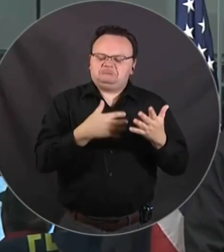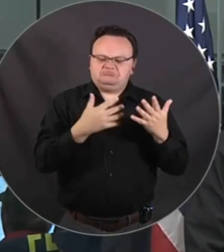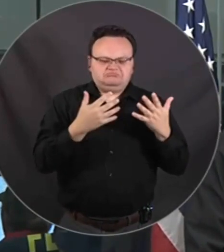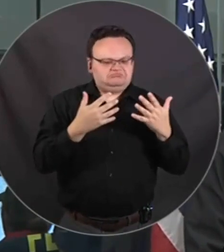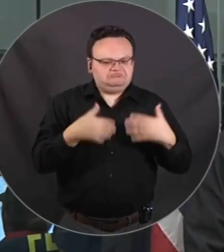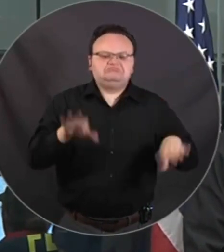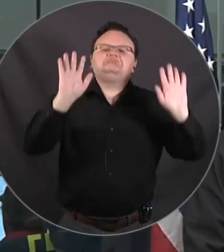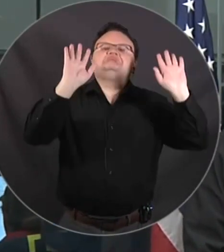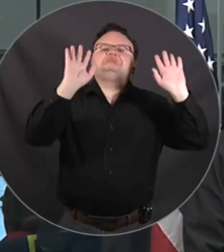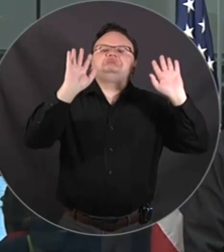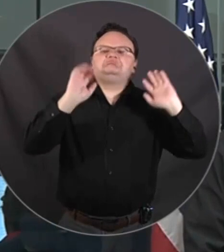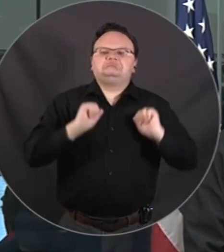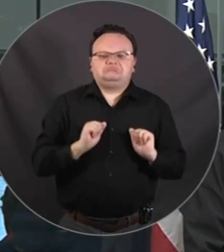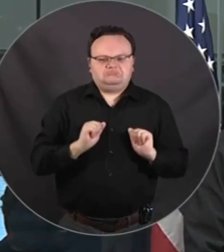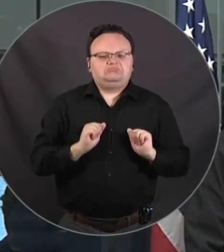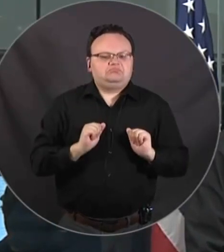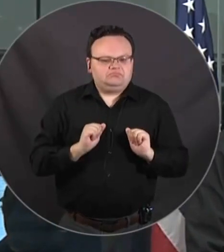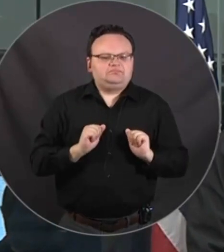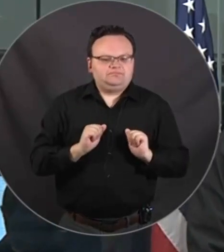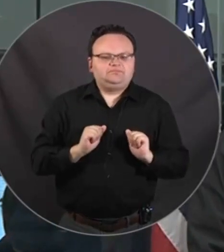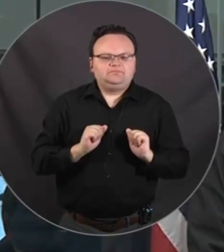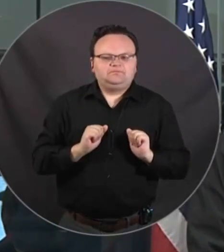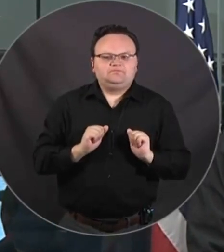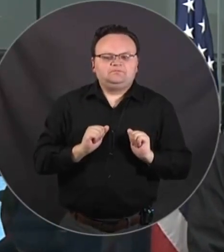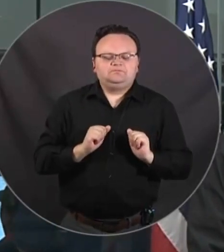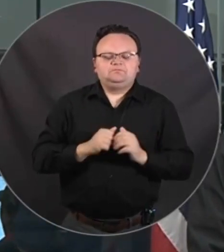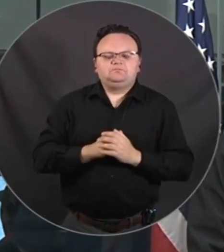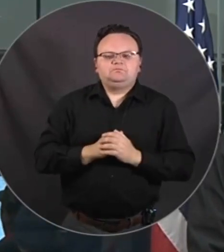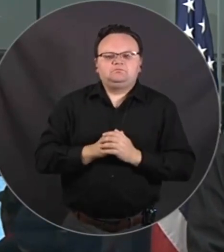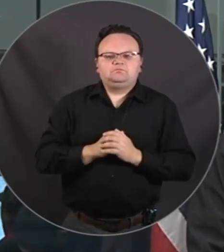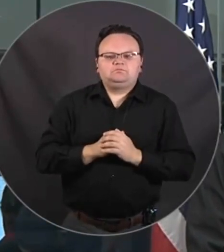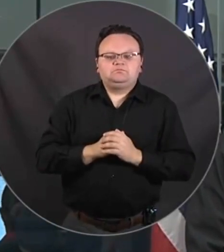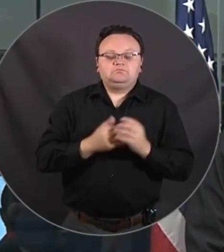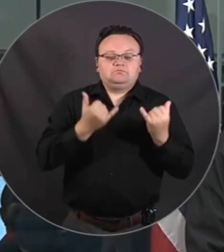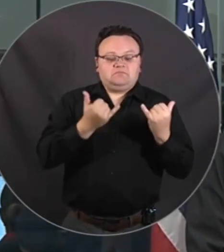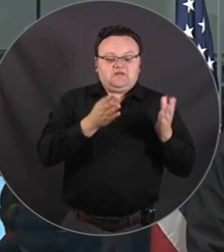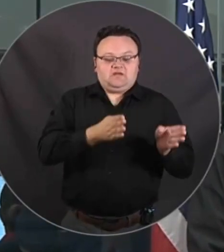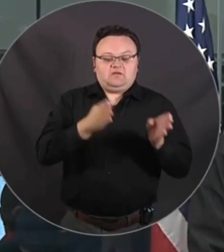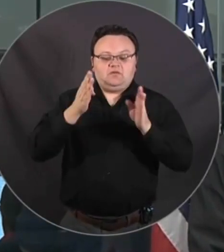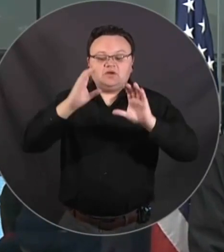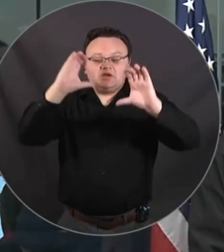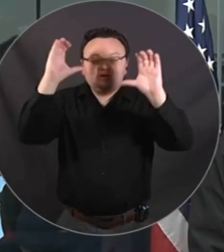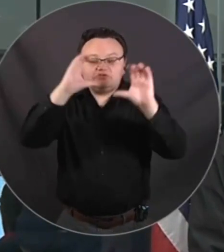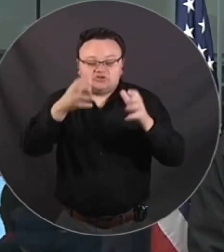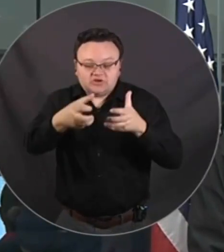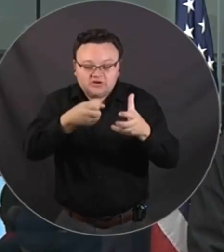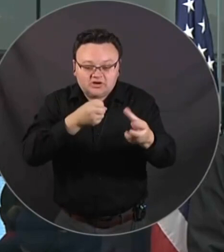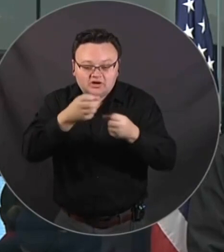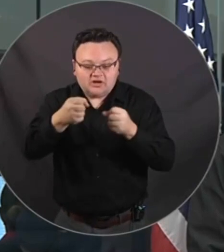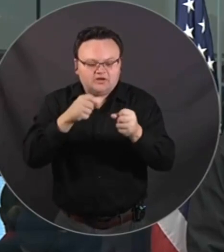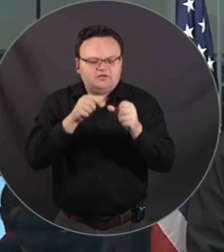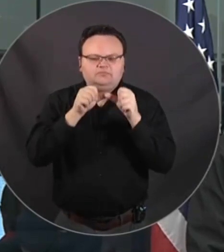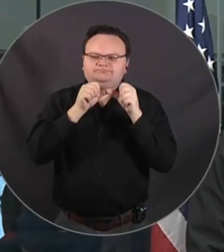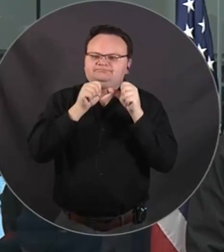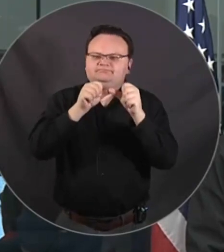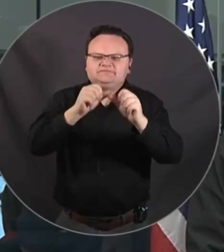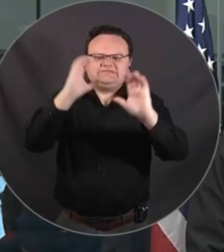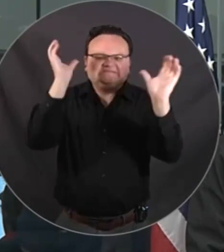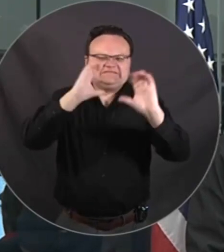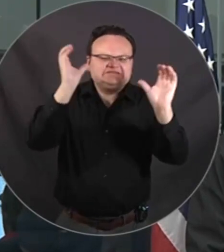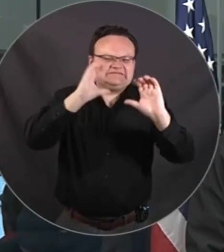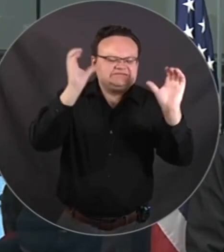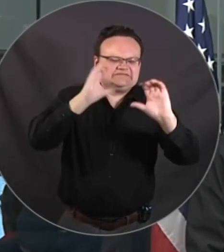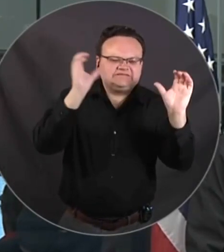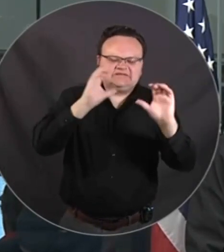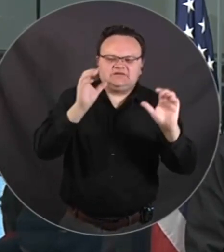they need to get to. It means that it is completely closed out. Search and rescue operations remain ongoing with the support from the Florida National Guard and law